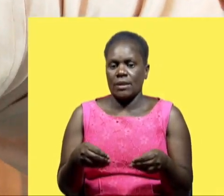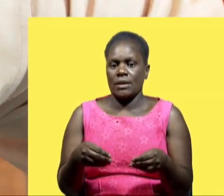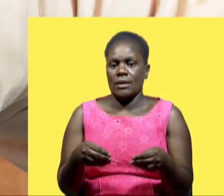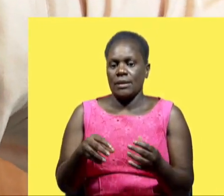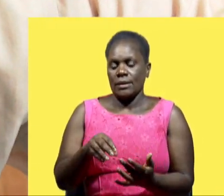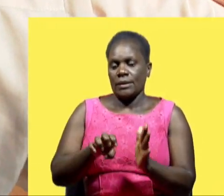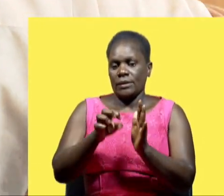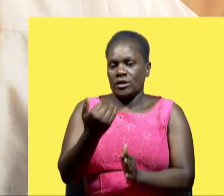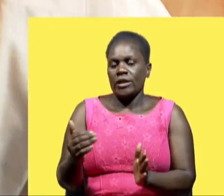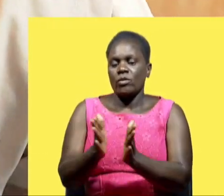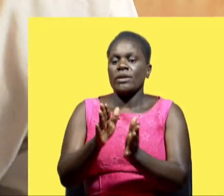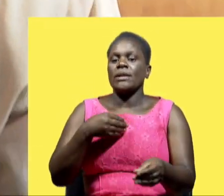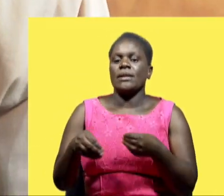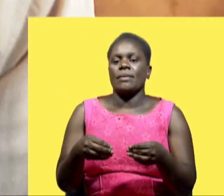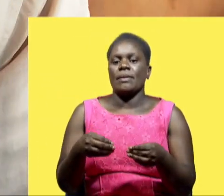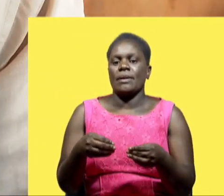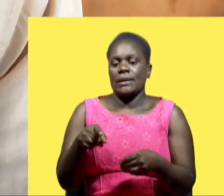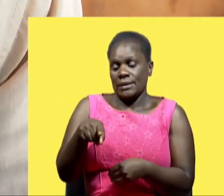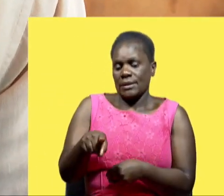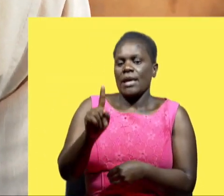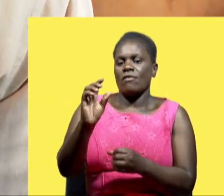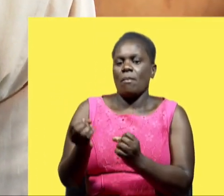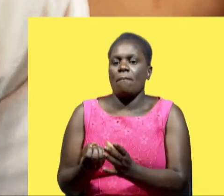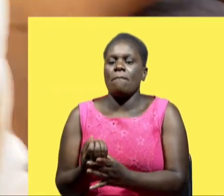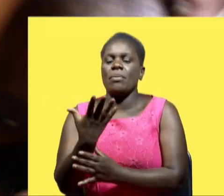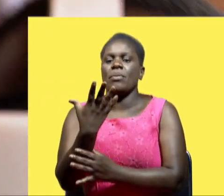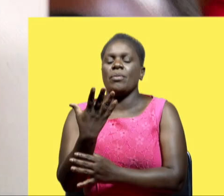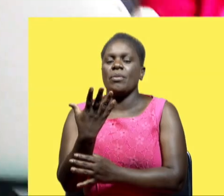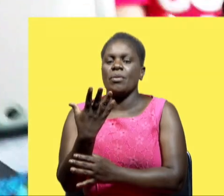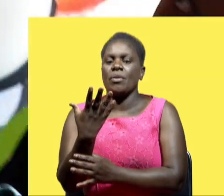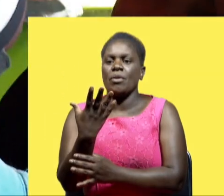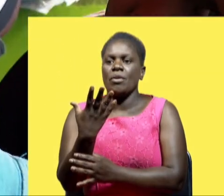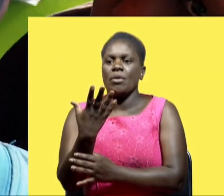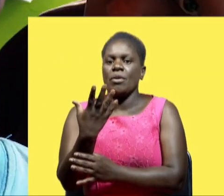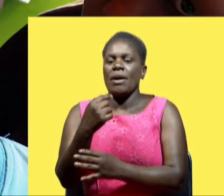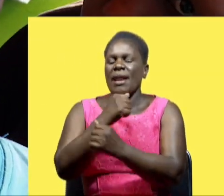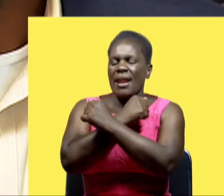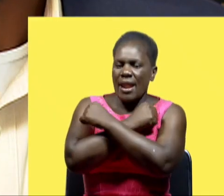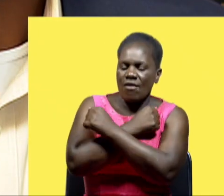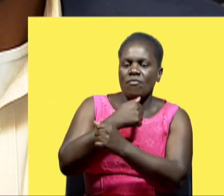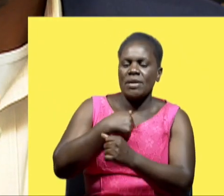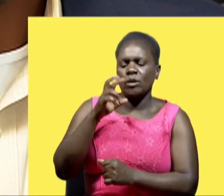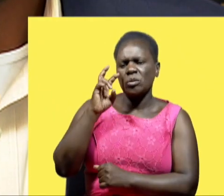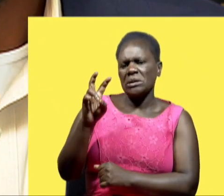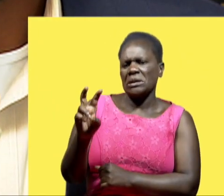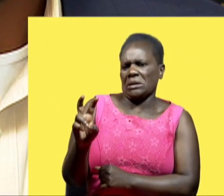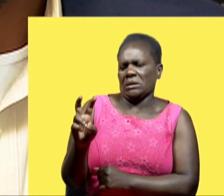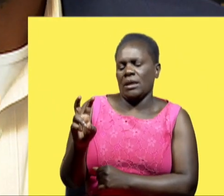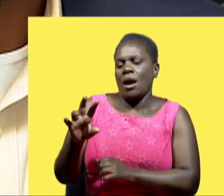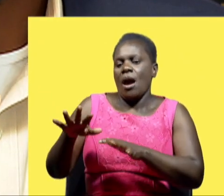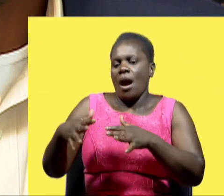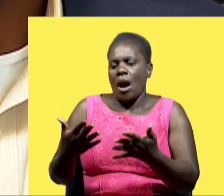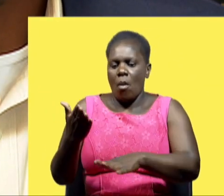in this case children with disabilities. So that in itself created a passion in me to see how